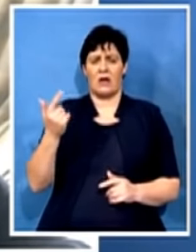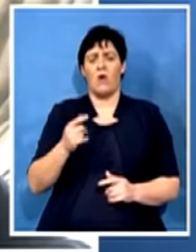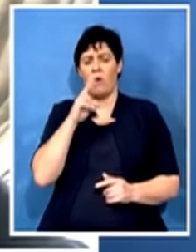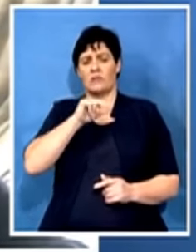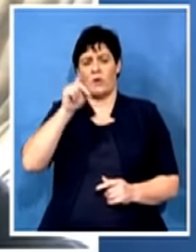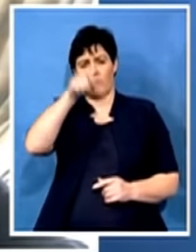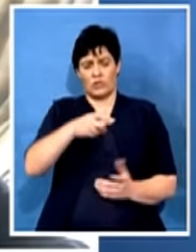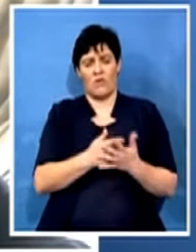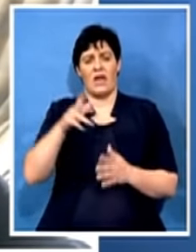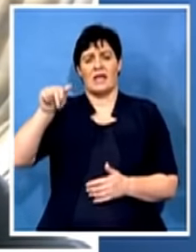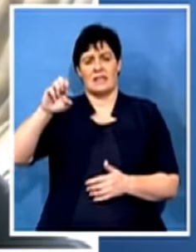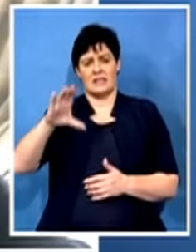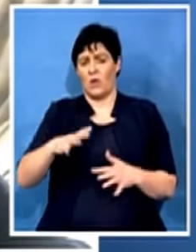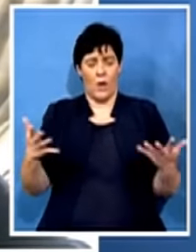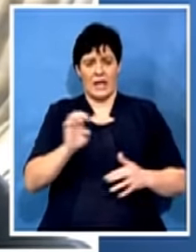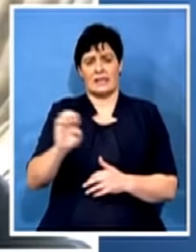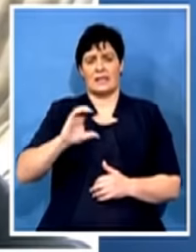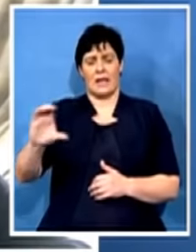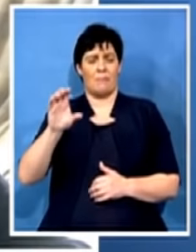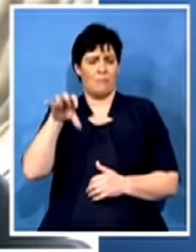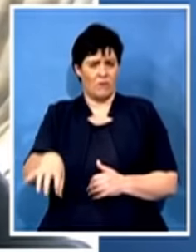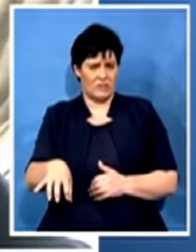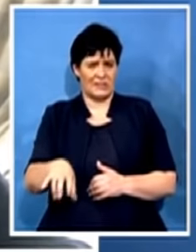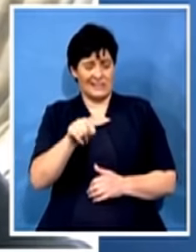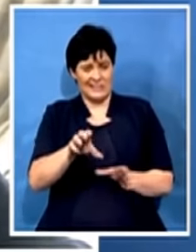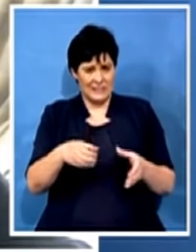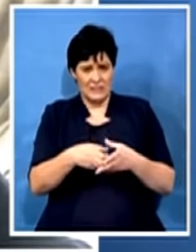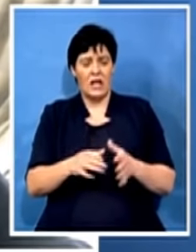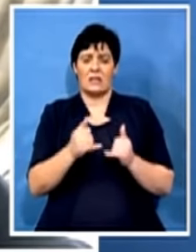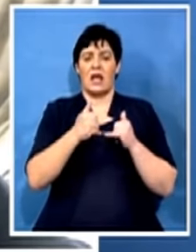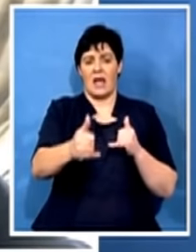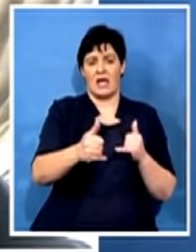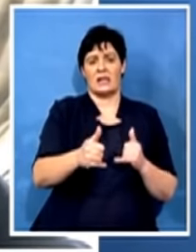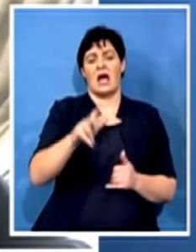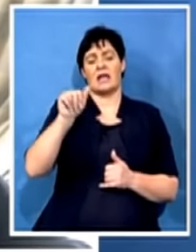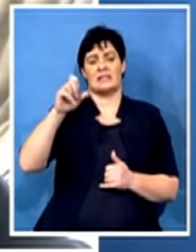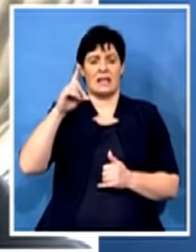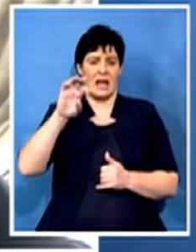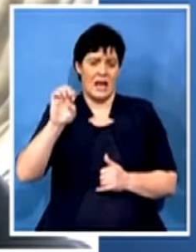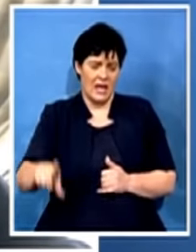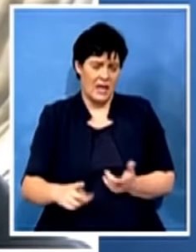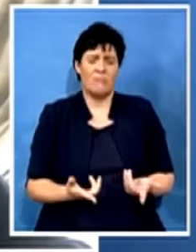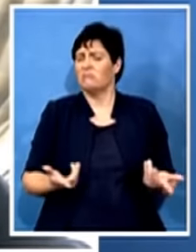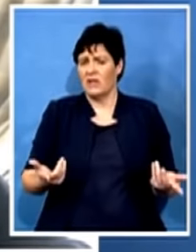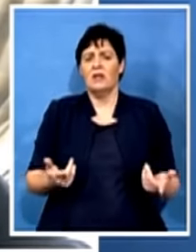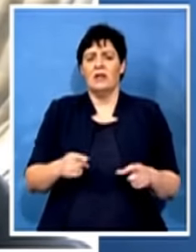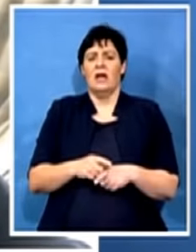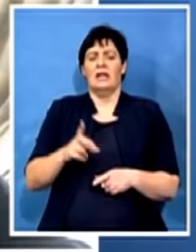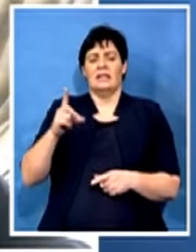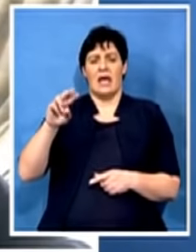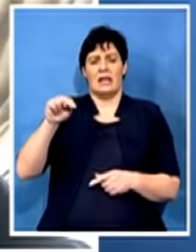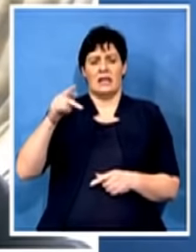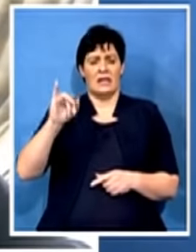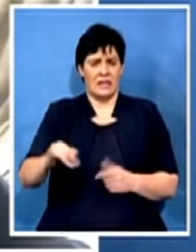province. That faction is seemingly aligned to Andile Lungisa. Then you've got the likes of Denim Siza in Limpopo, who will mobilize for the